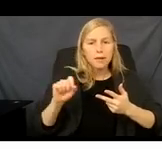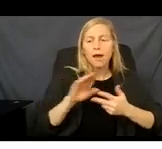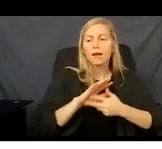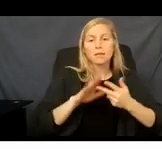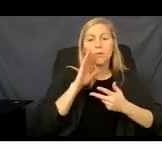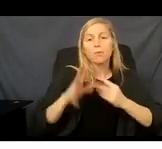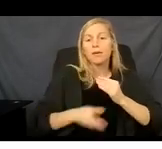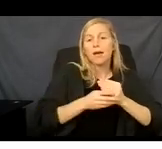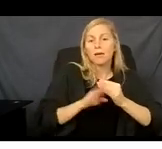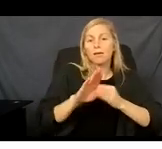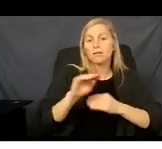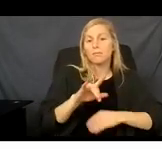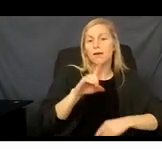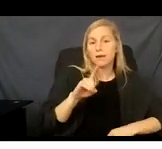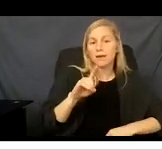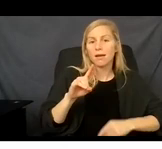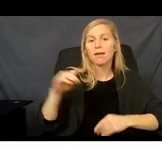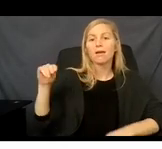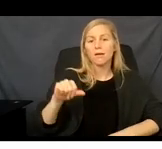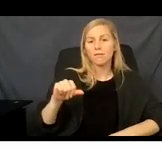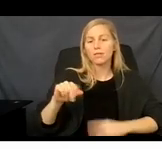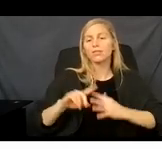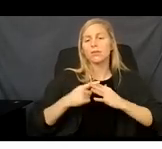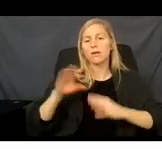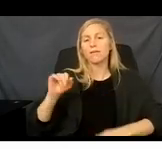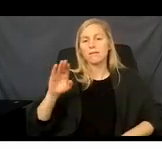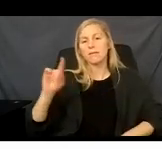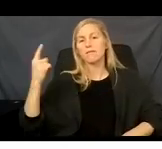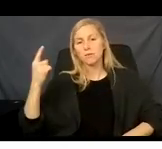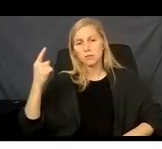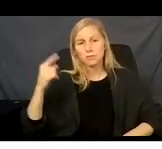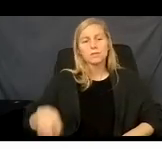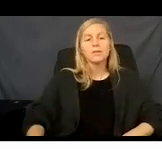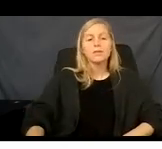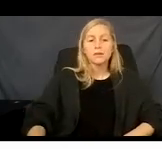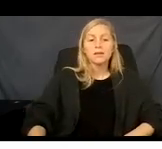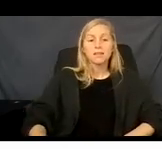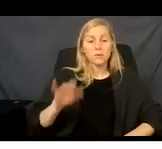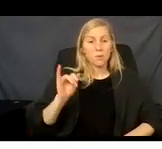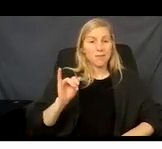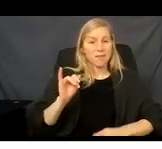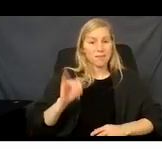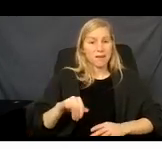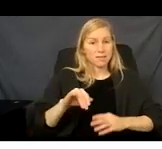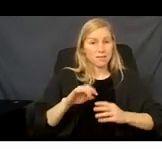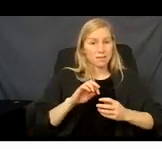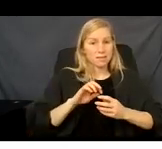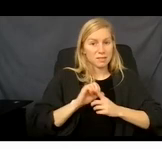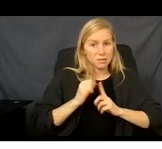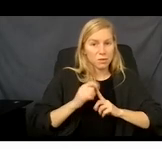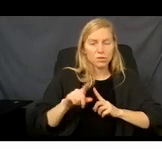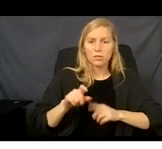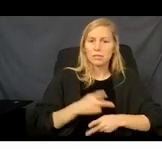Medicaid coverage from February 1. When that is the situation, we must be careful